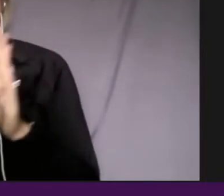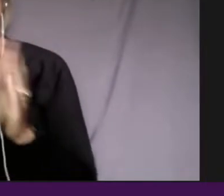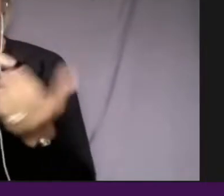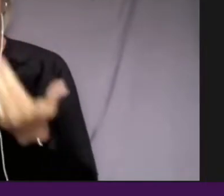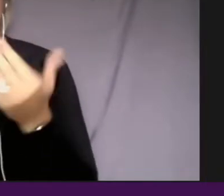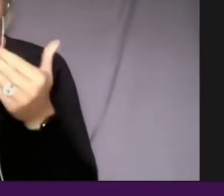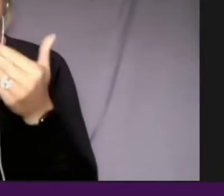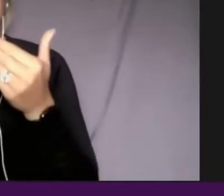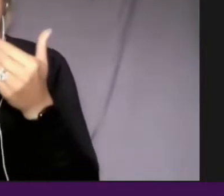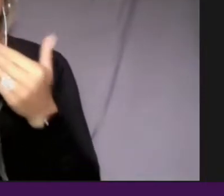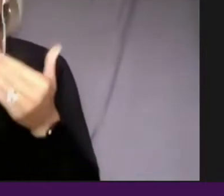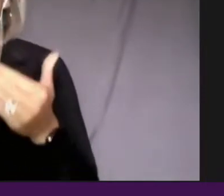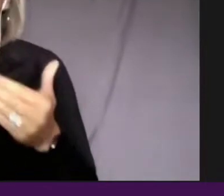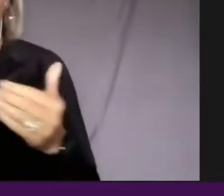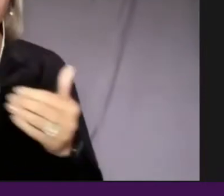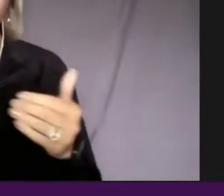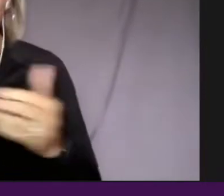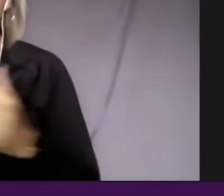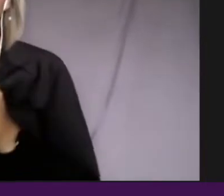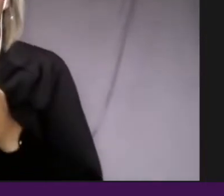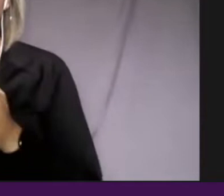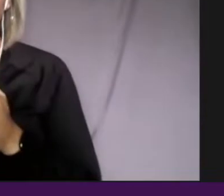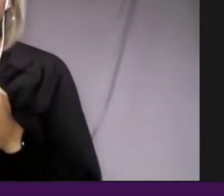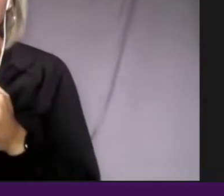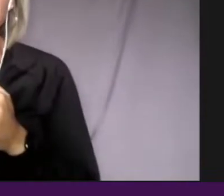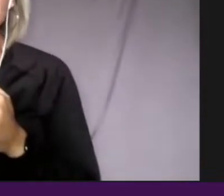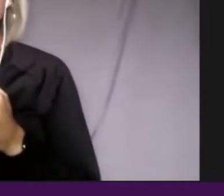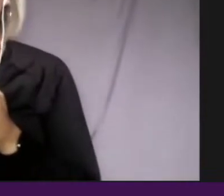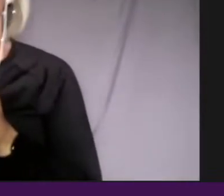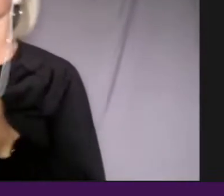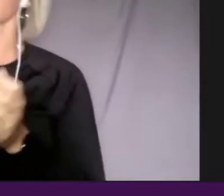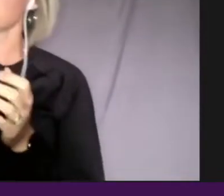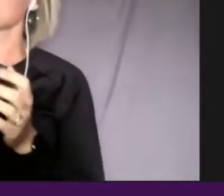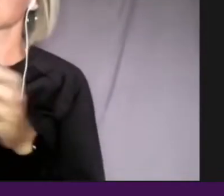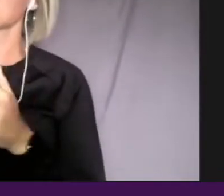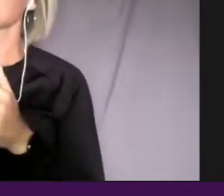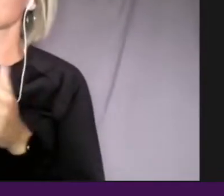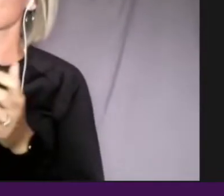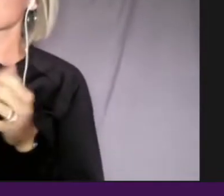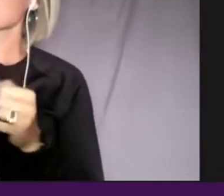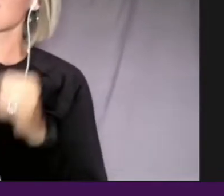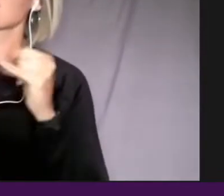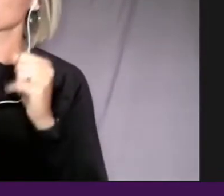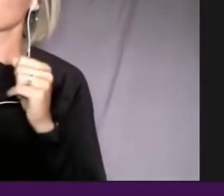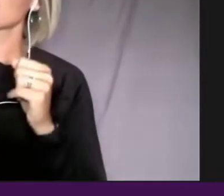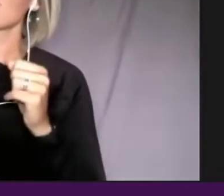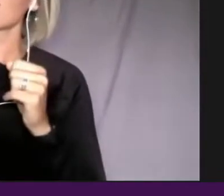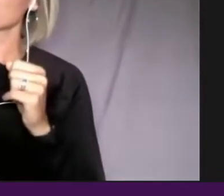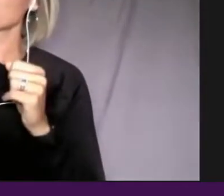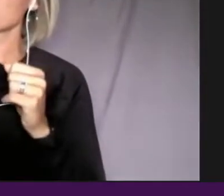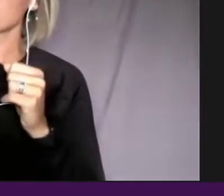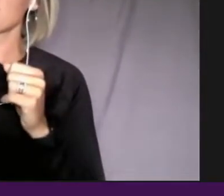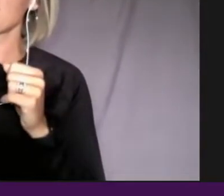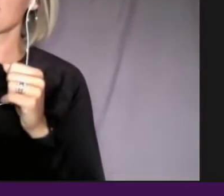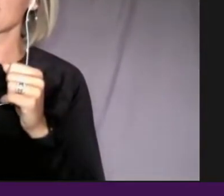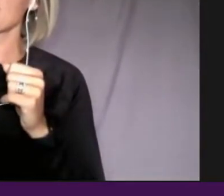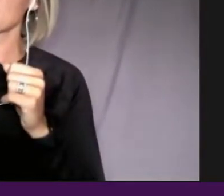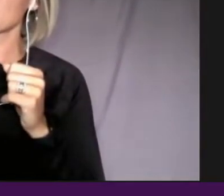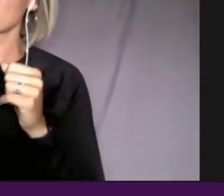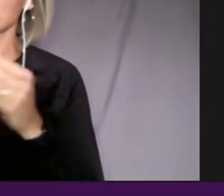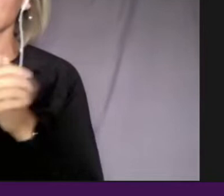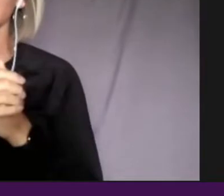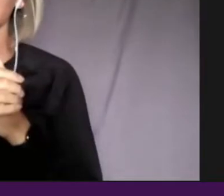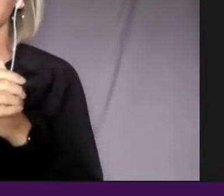Great. Great. And I have, so I have one, one last question. And this is actually for you cameo, which is, um, you know,